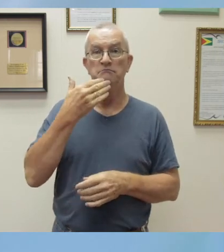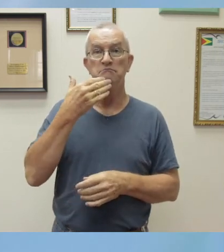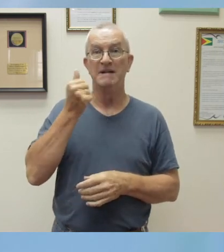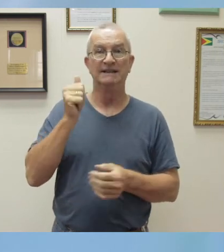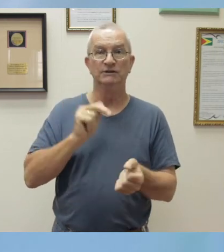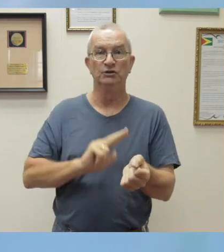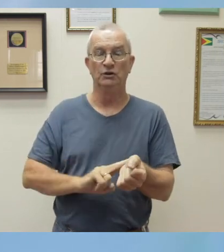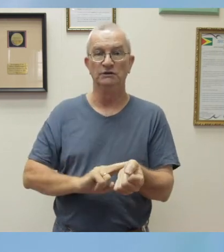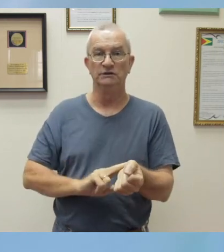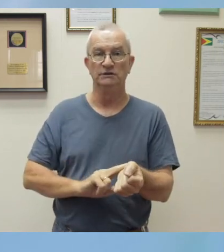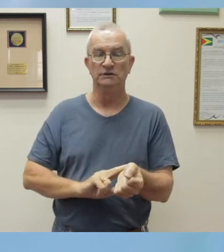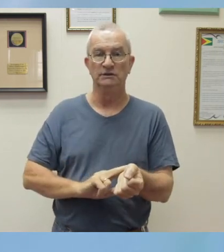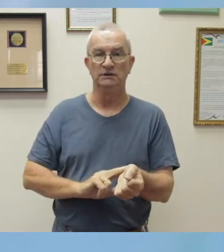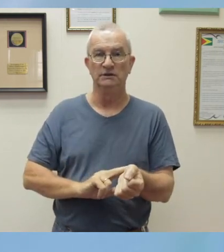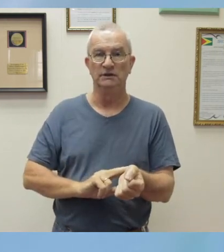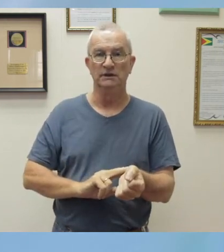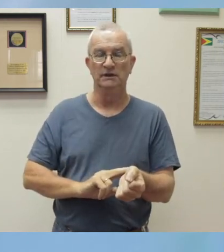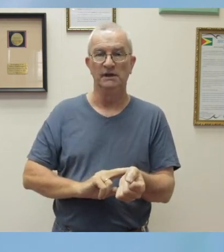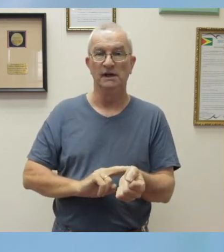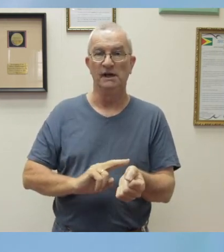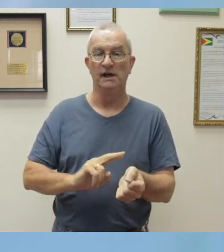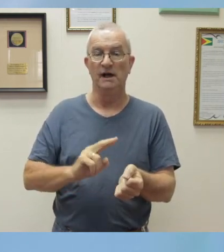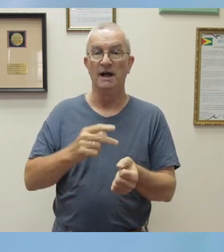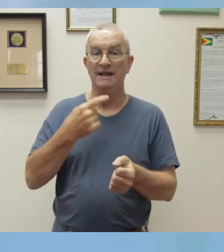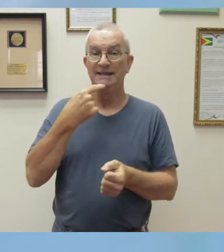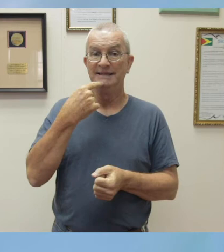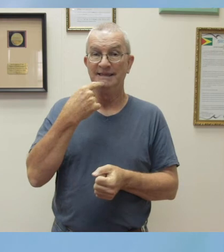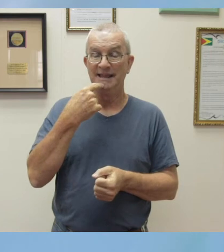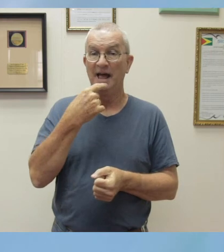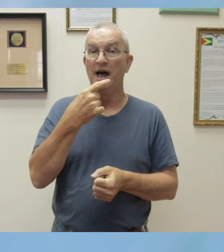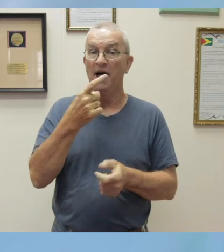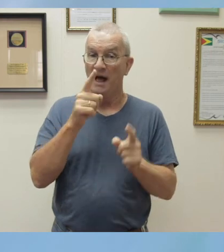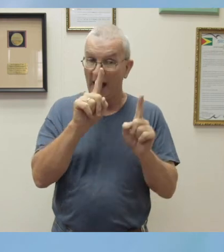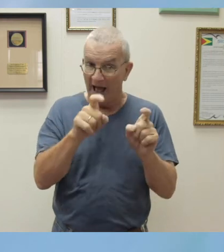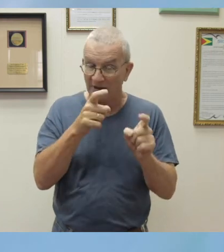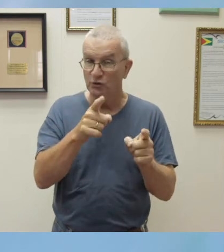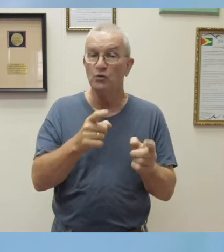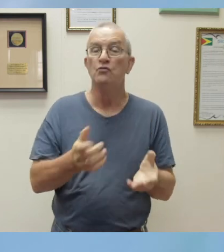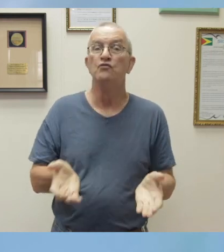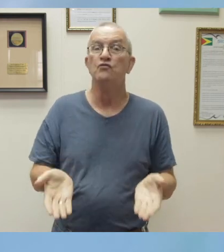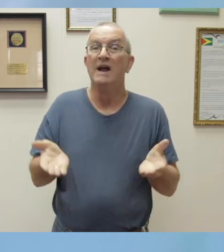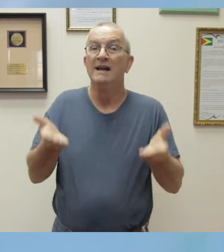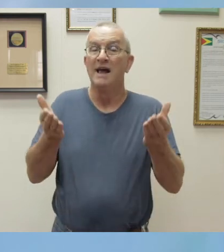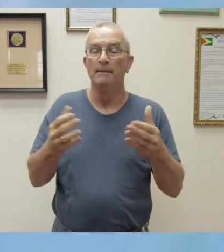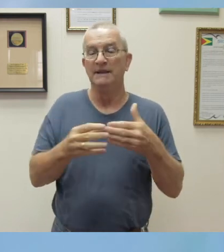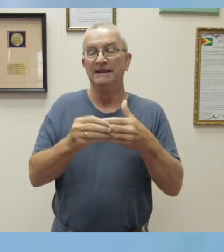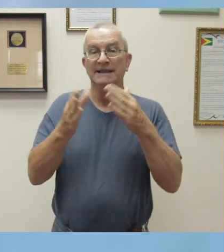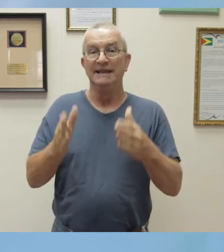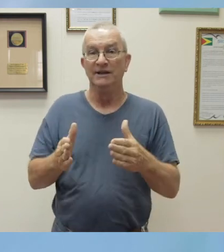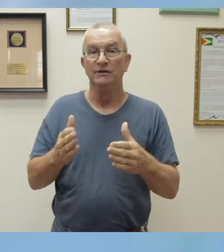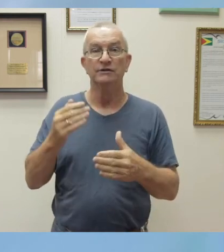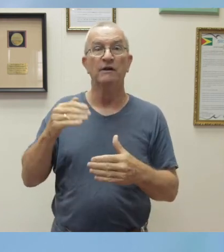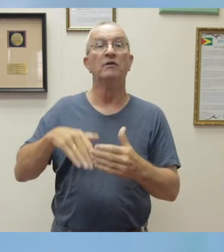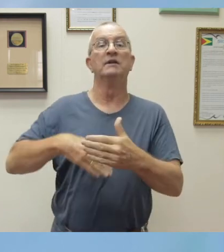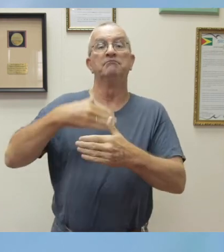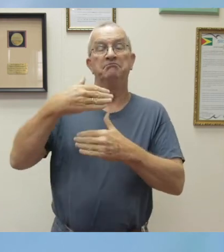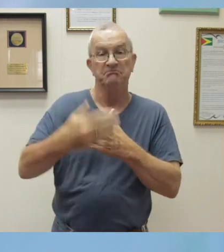upon you to raise up mentors and leaders for the next generation.